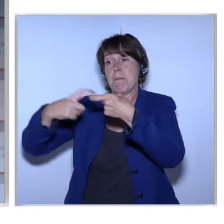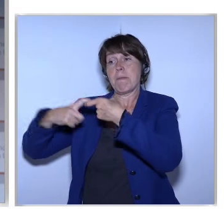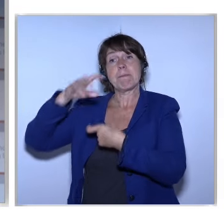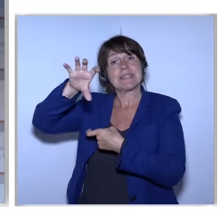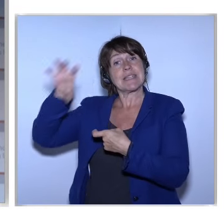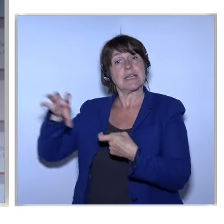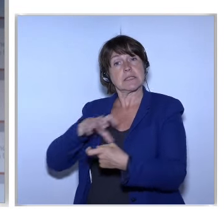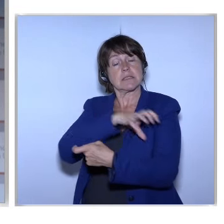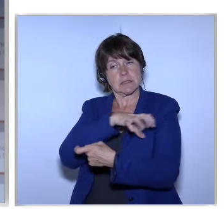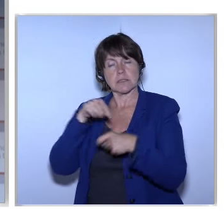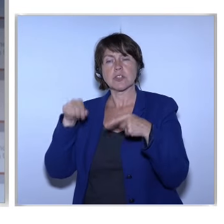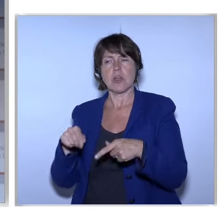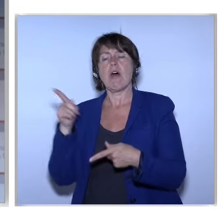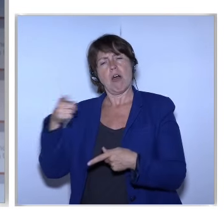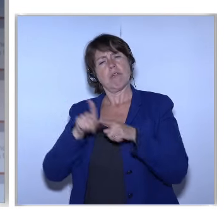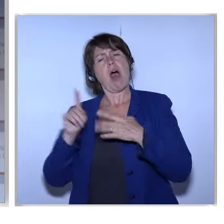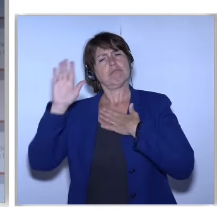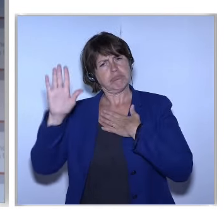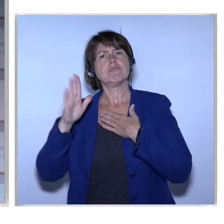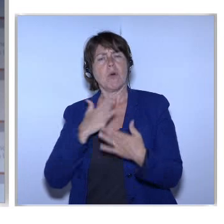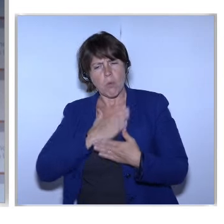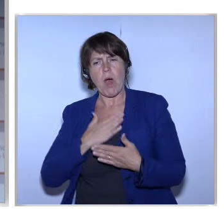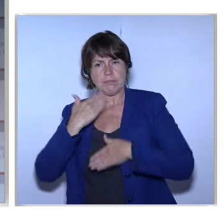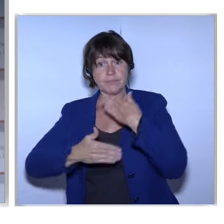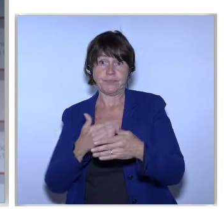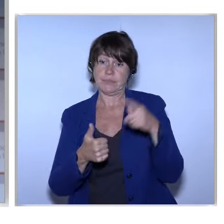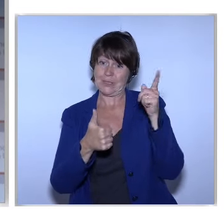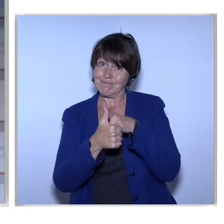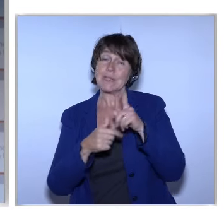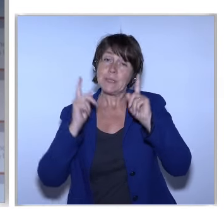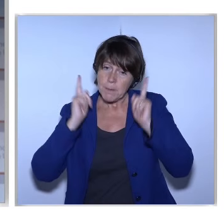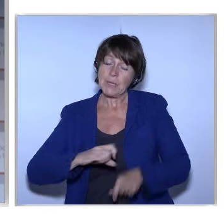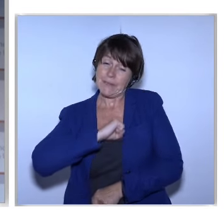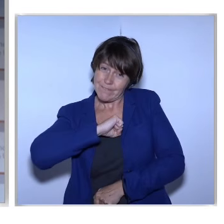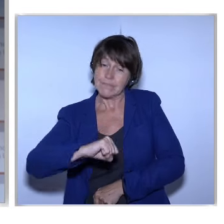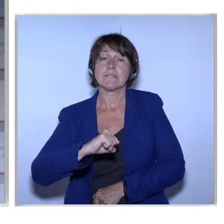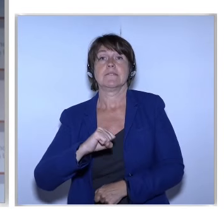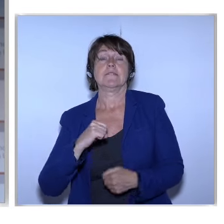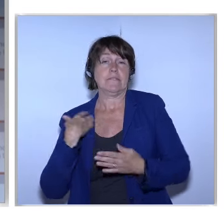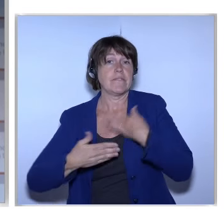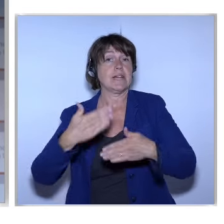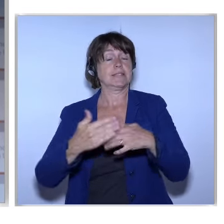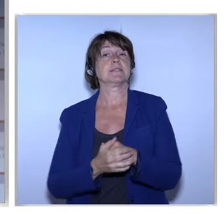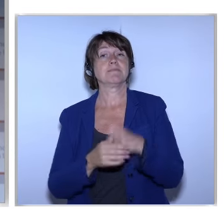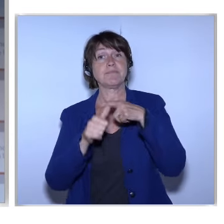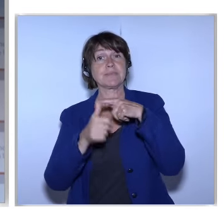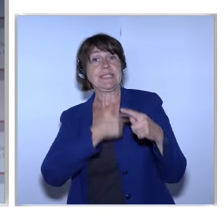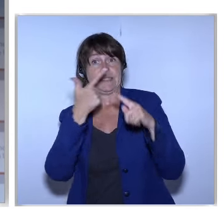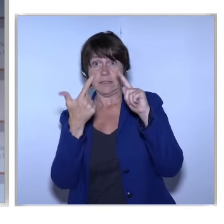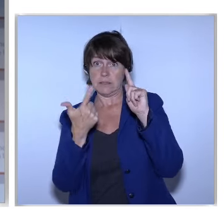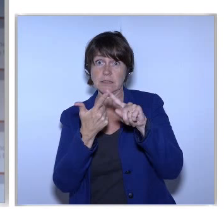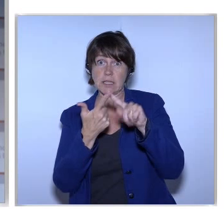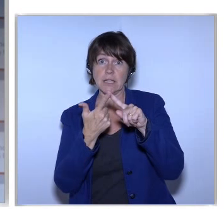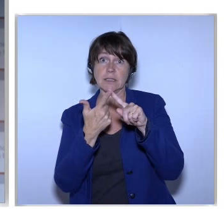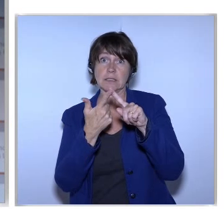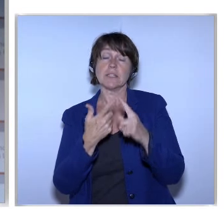compromises And also in the Parliament So the need for speed is one thing We must definitely bear in mind The second, I would